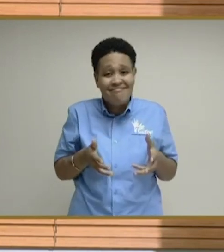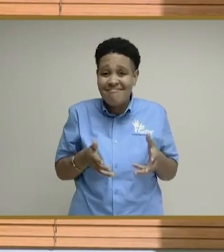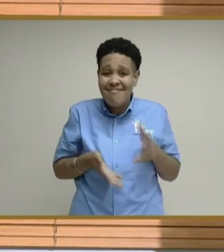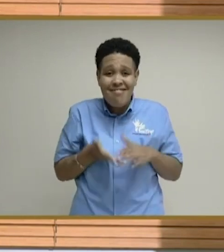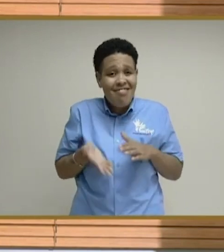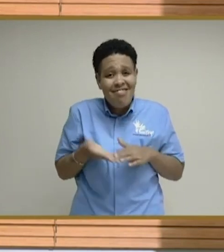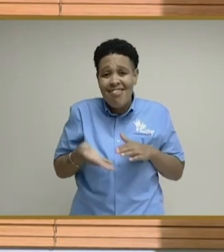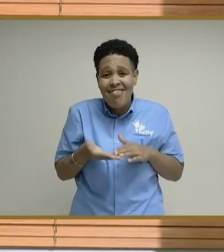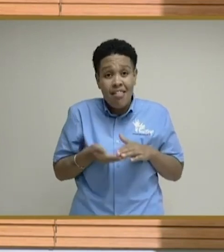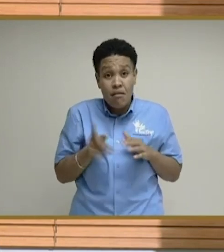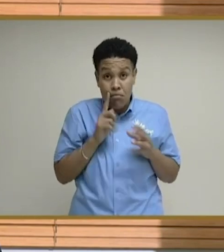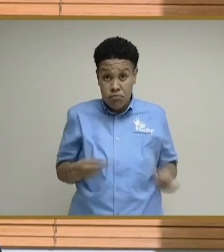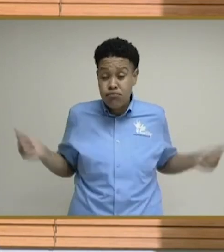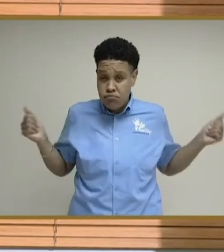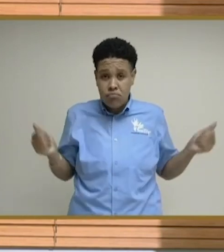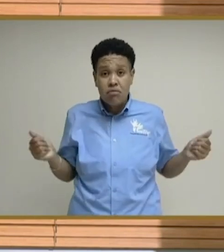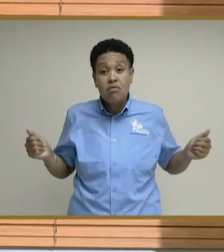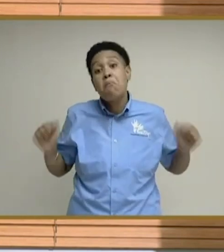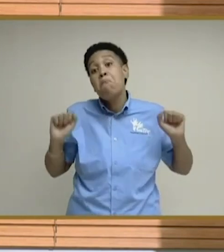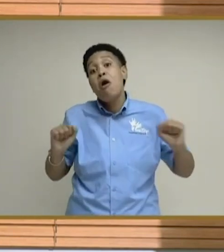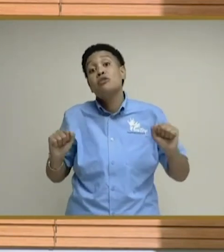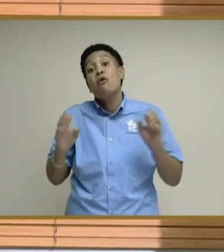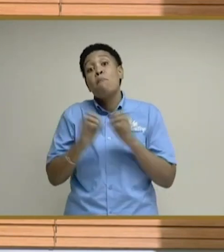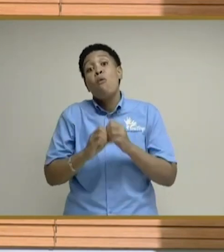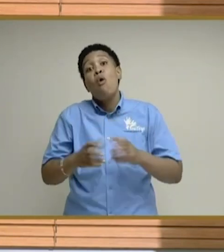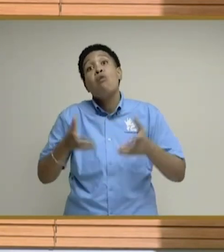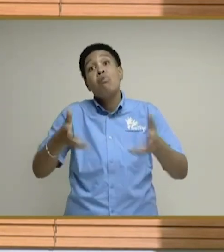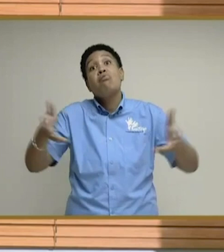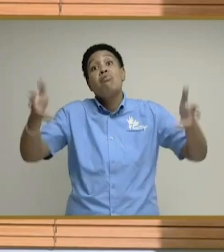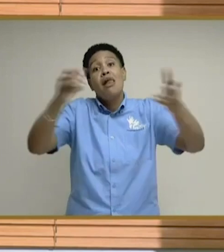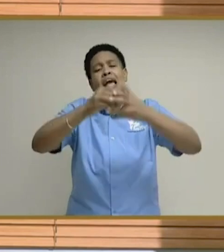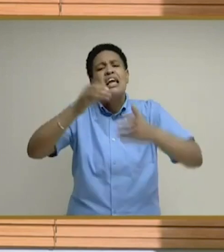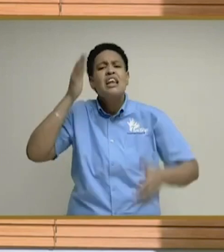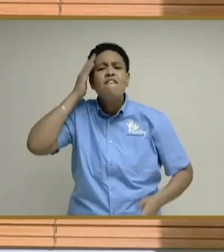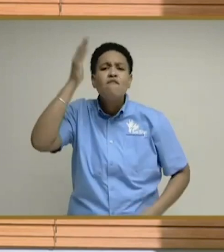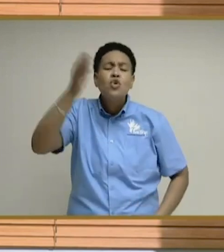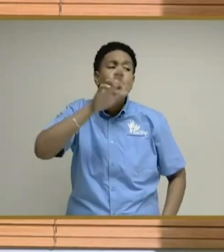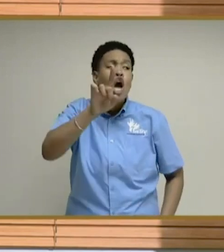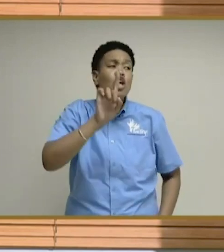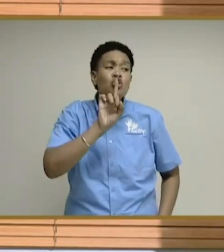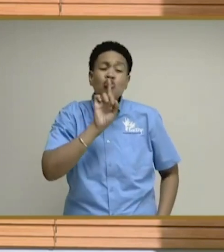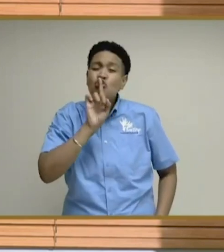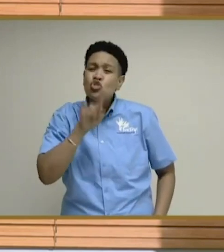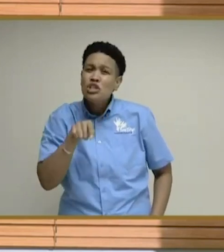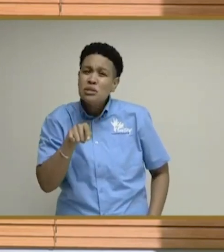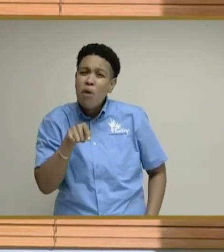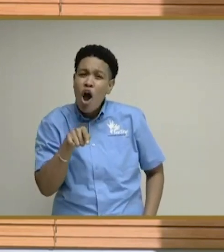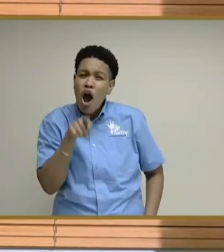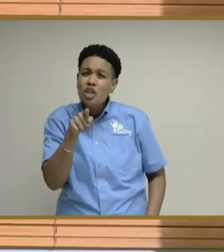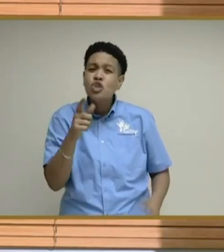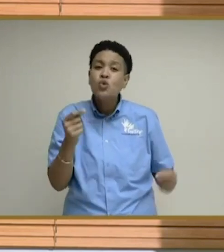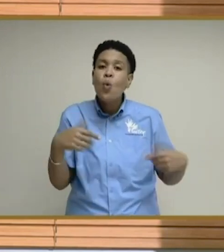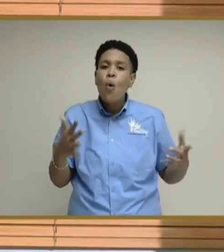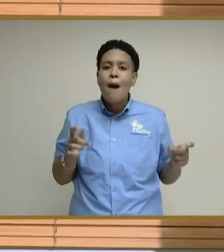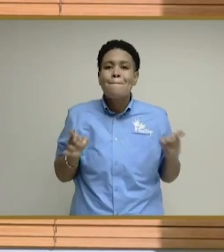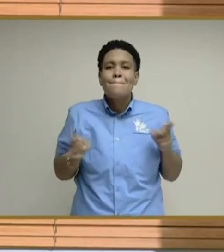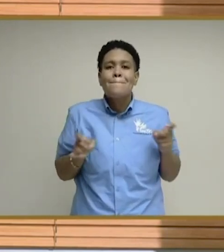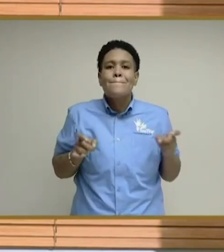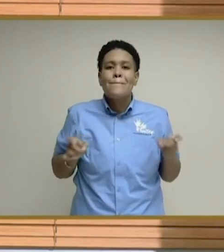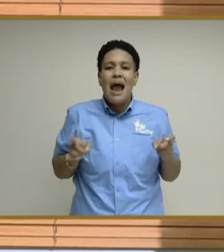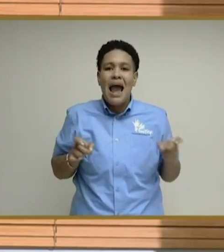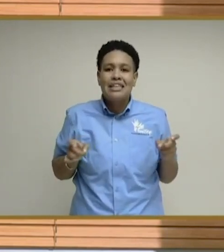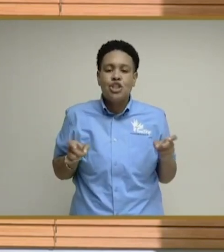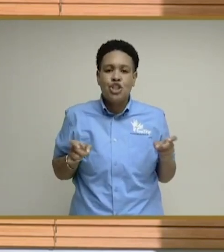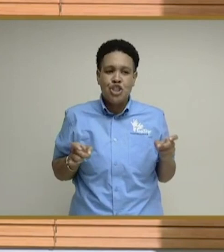It's likely to be more present in the future. And the response to it is to manage it in a